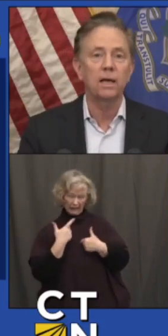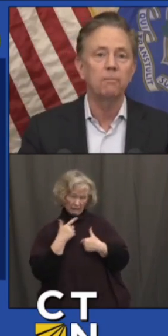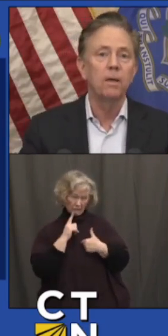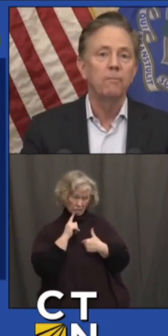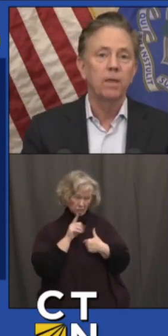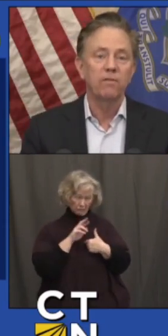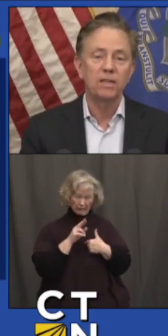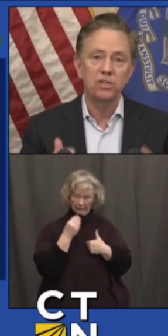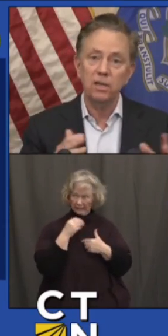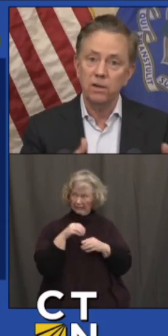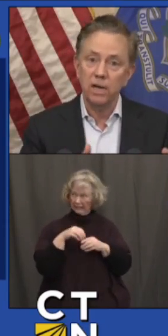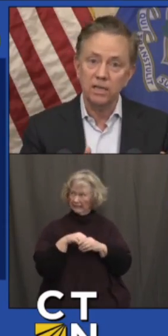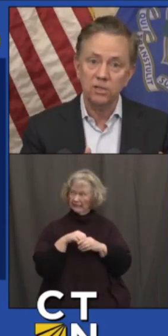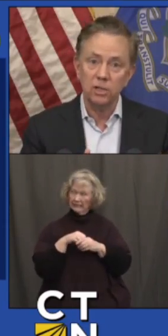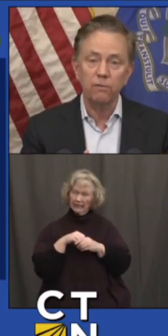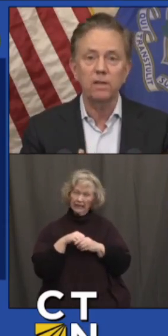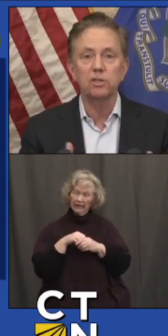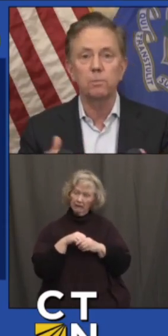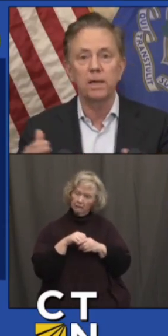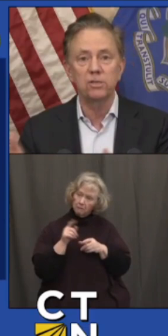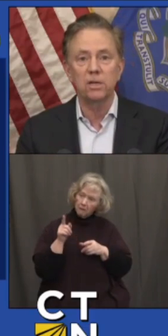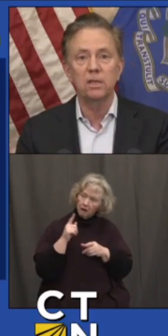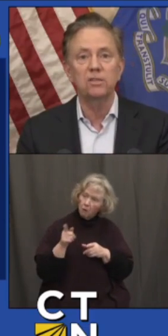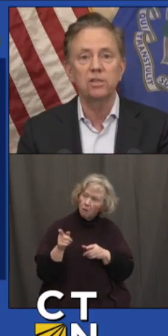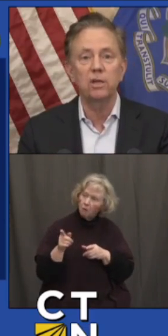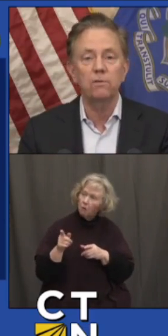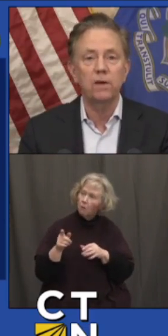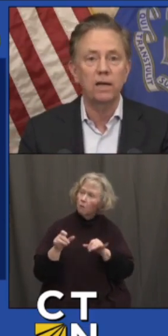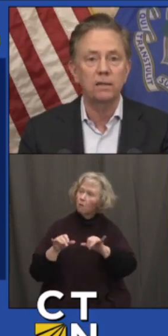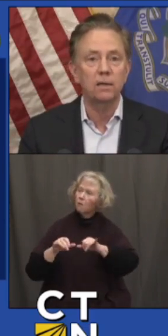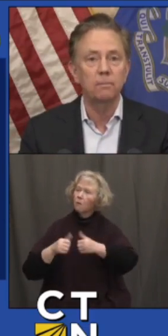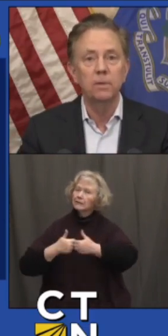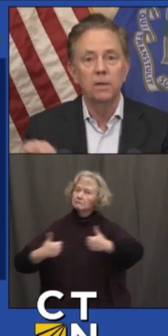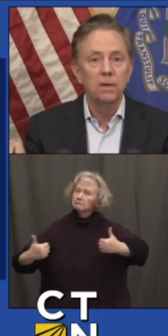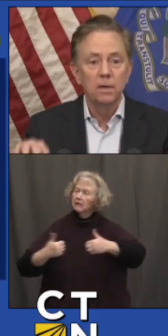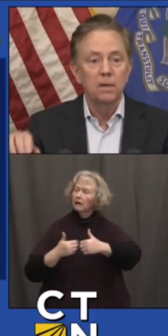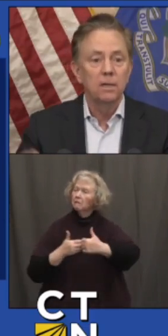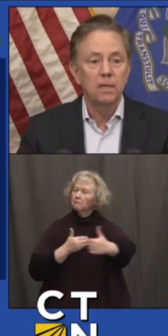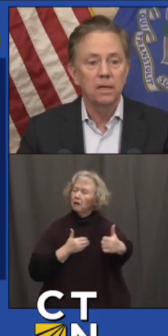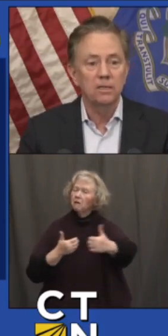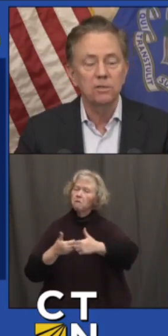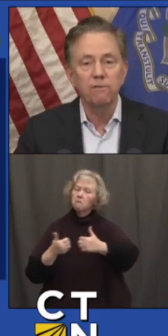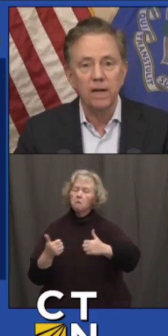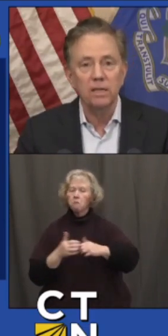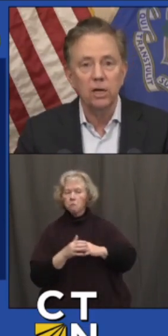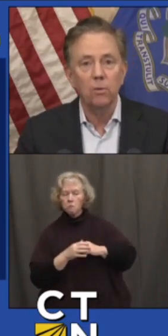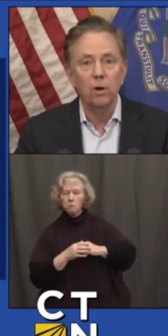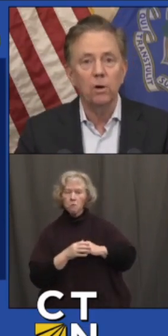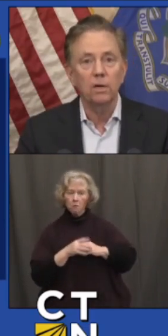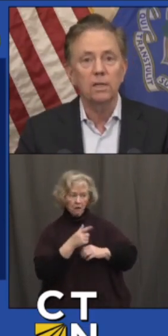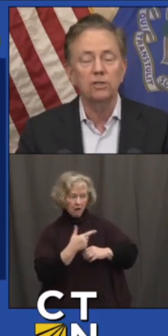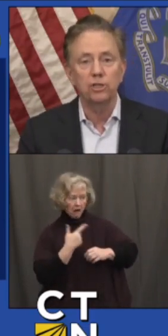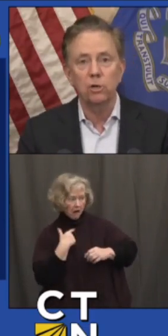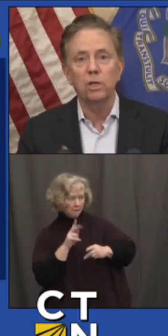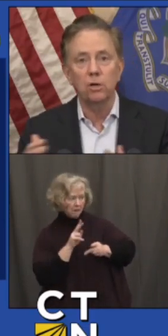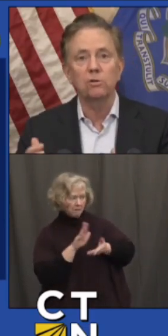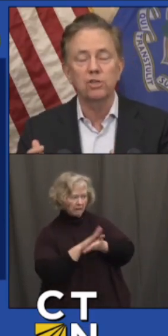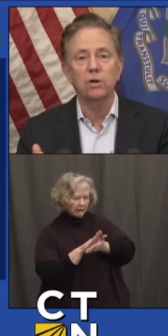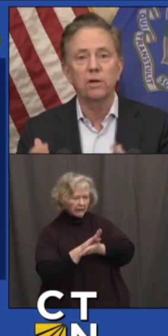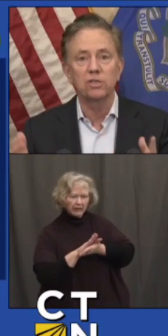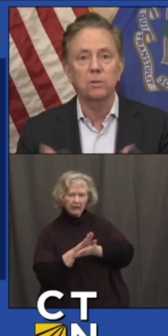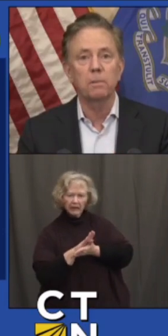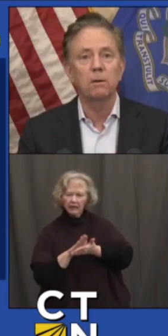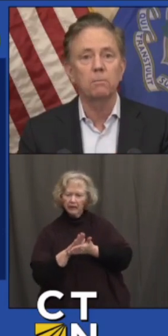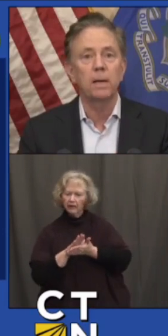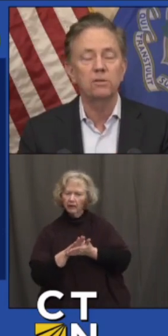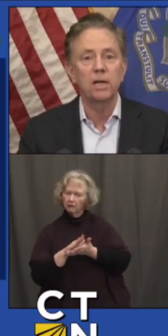quite yet, if they see you've got the six-feet of spacing, they see you've got the disinfecting going on. They show that you're